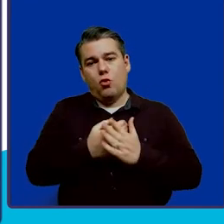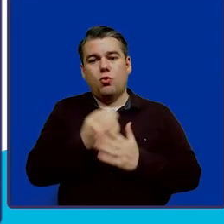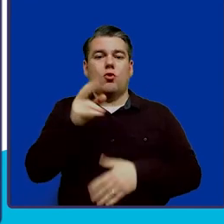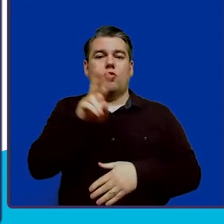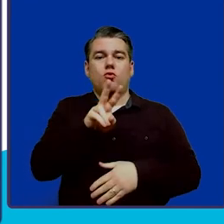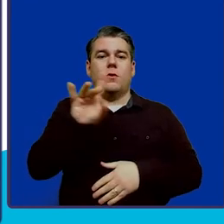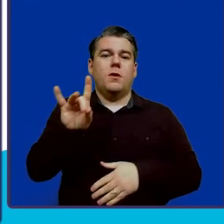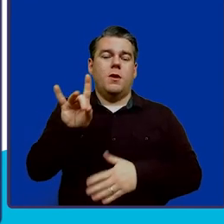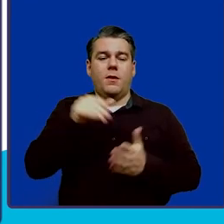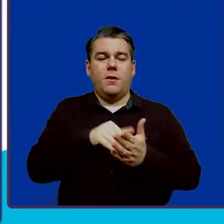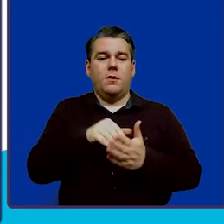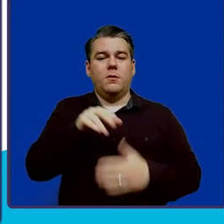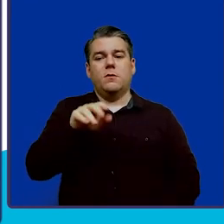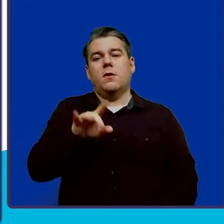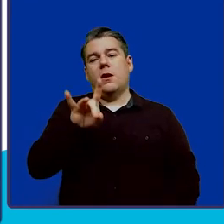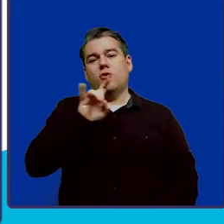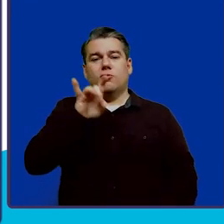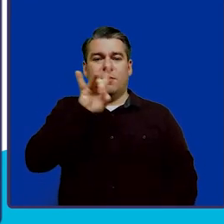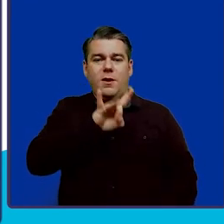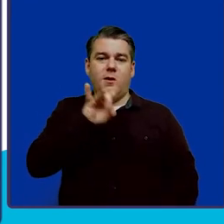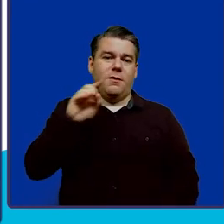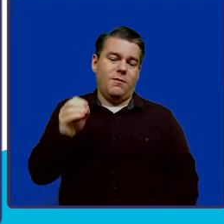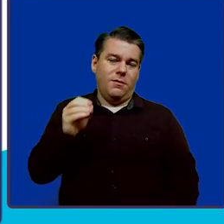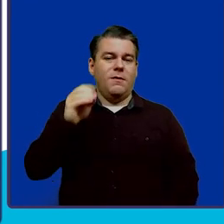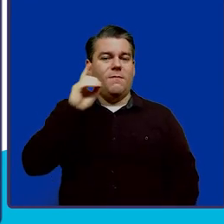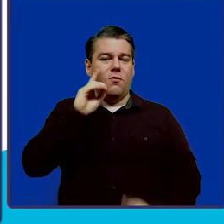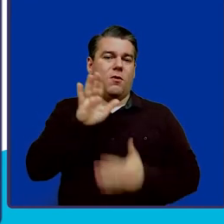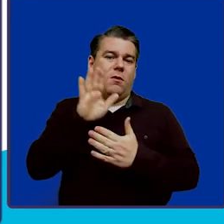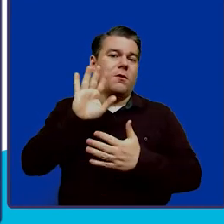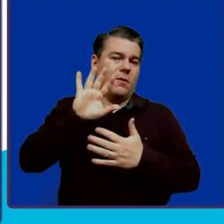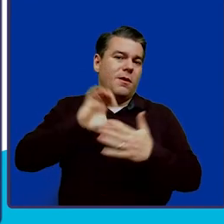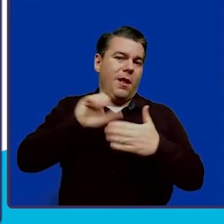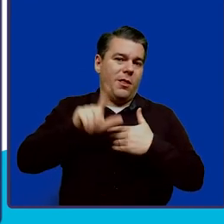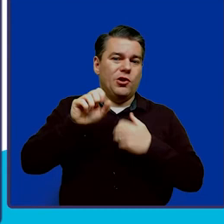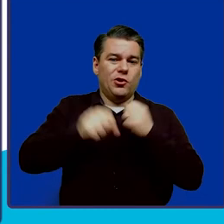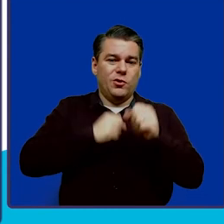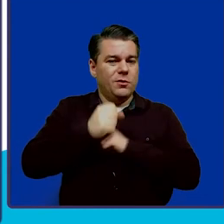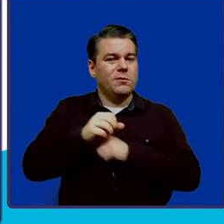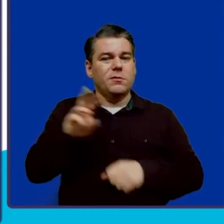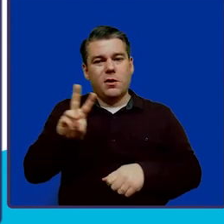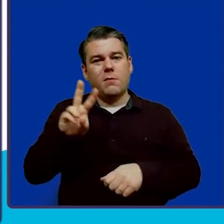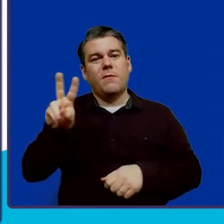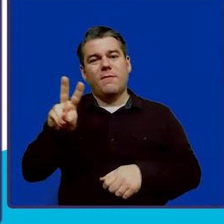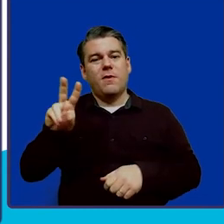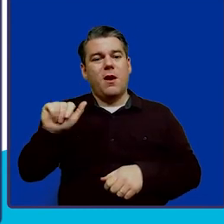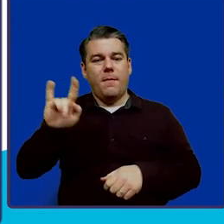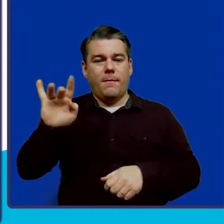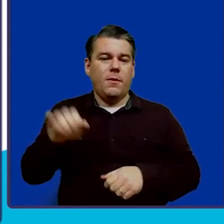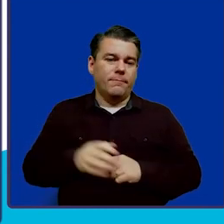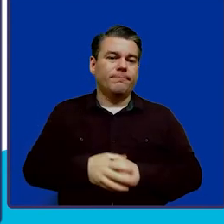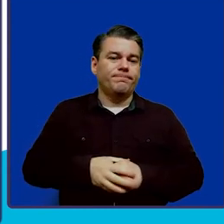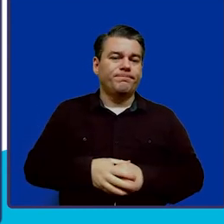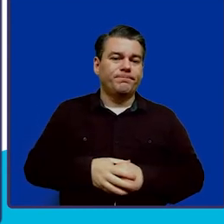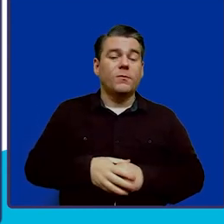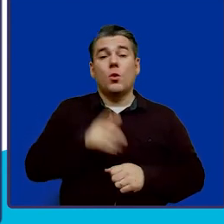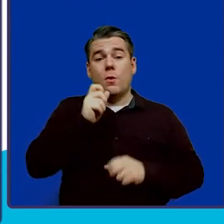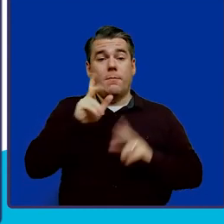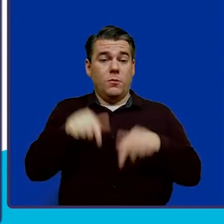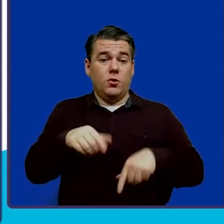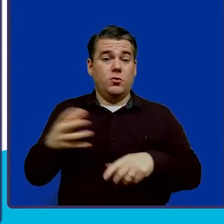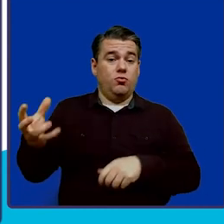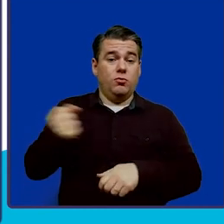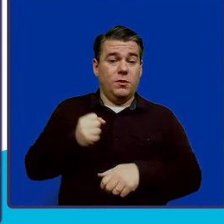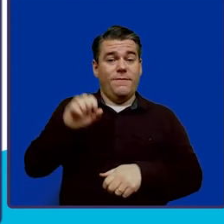,880 per calendar year in their WB ABLE account. And then for the individual that